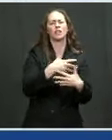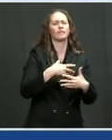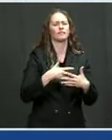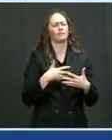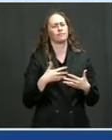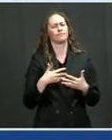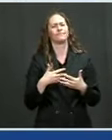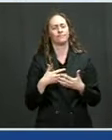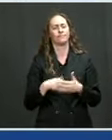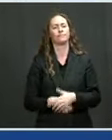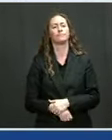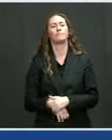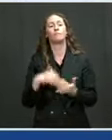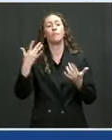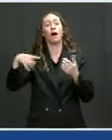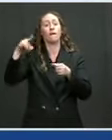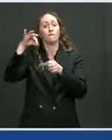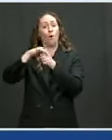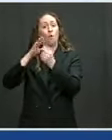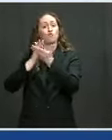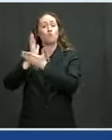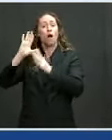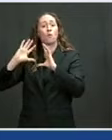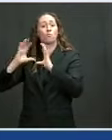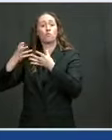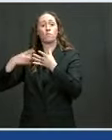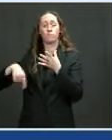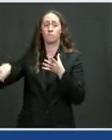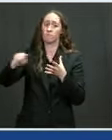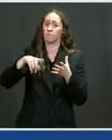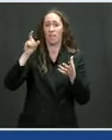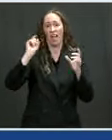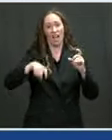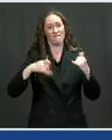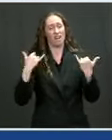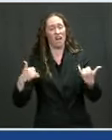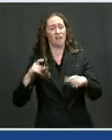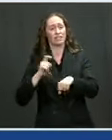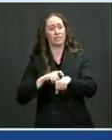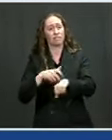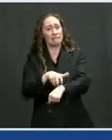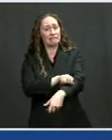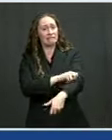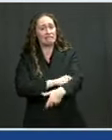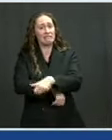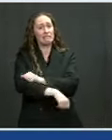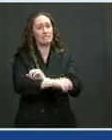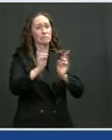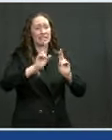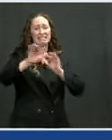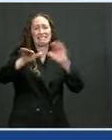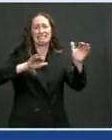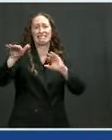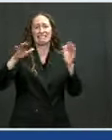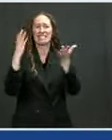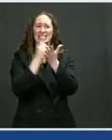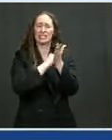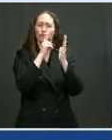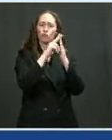in this country to begin to redouble their efforts now to register and educate voters. And in June,